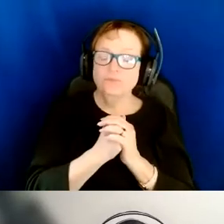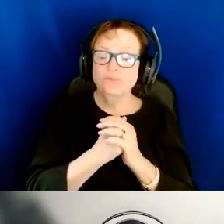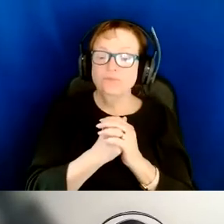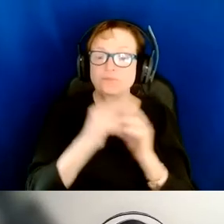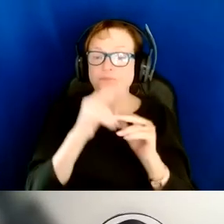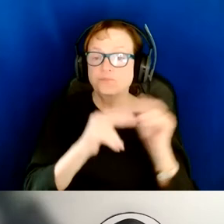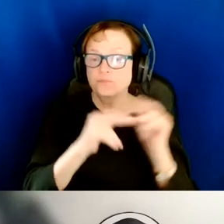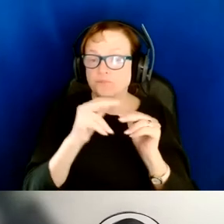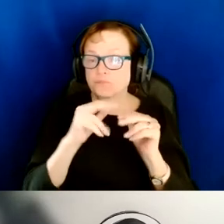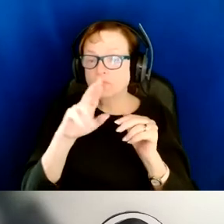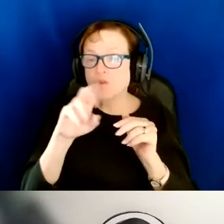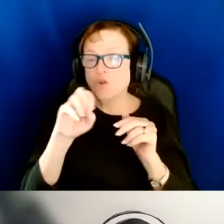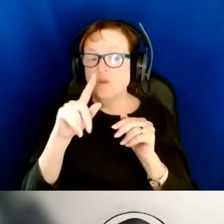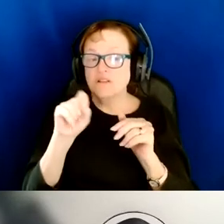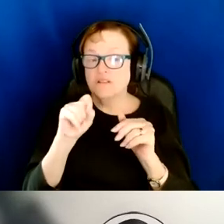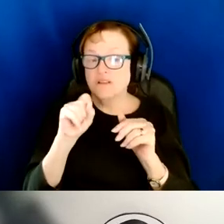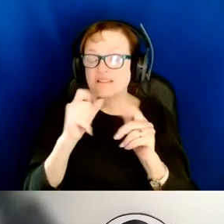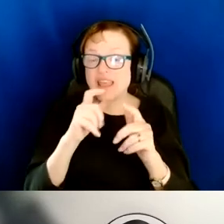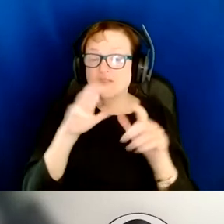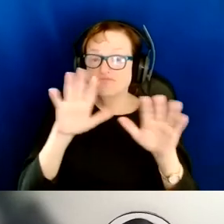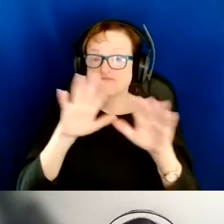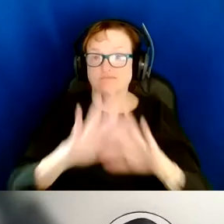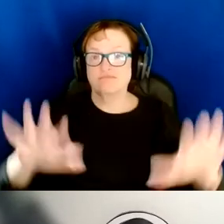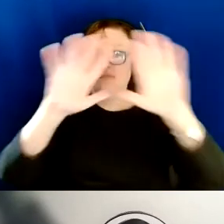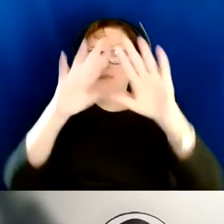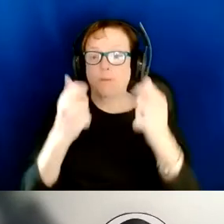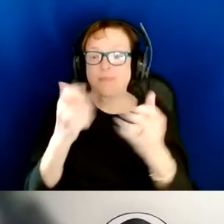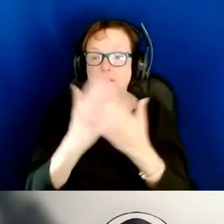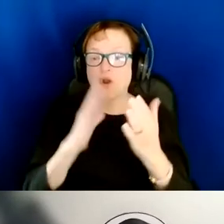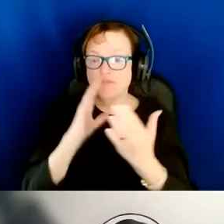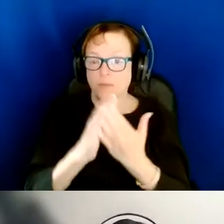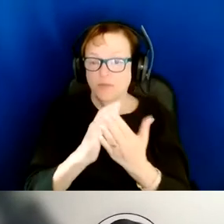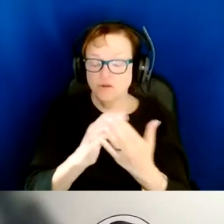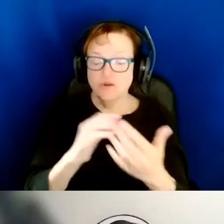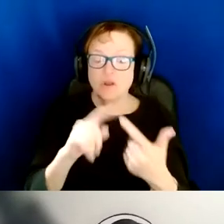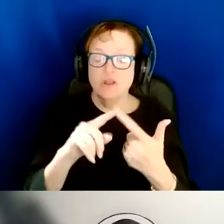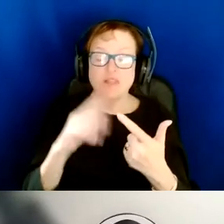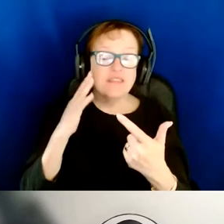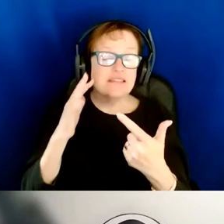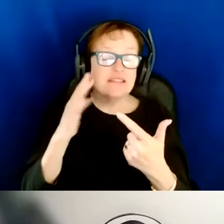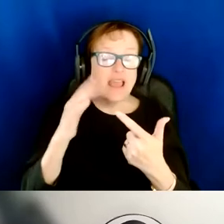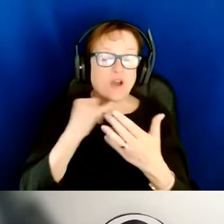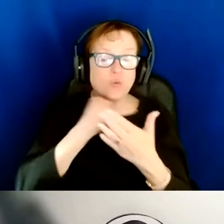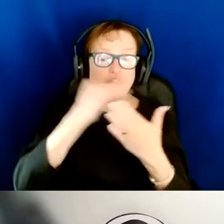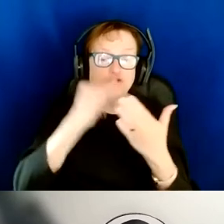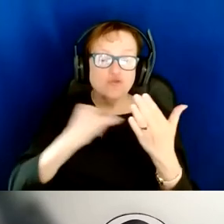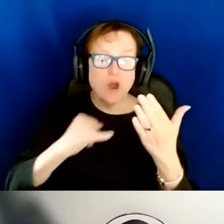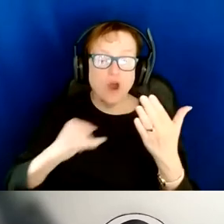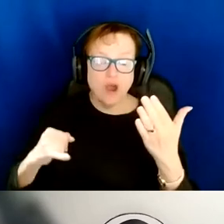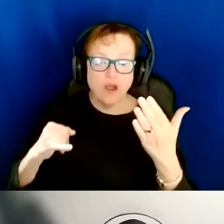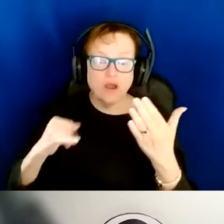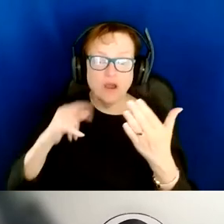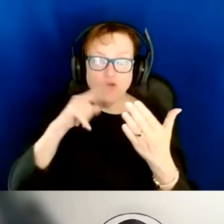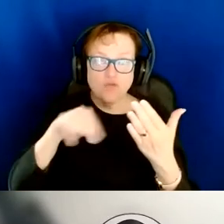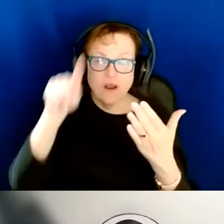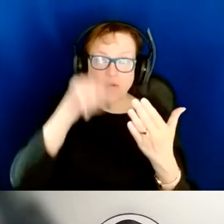regions because they take up a significant portion of the graphic the spatialized sound is going to draw an outline around the portion of the photo that